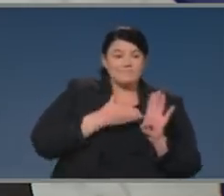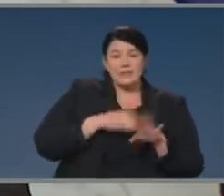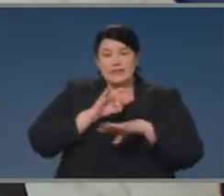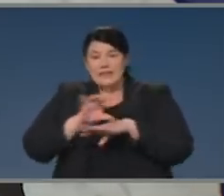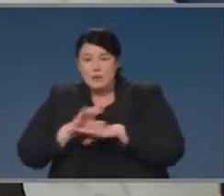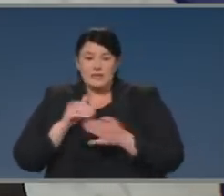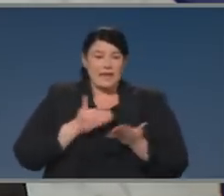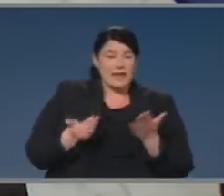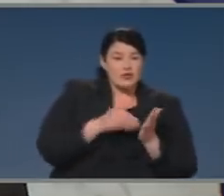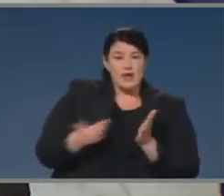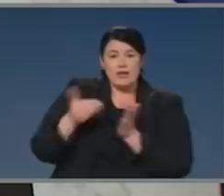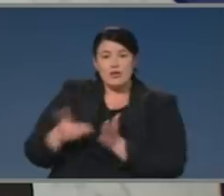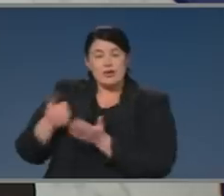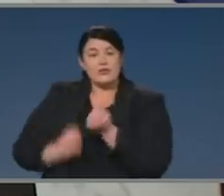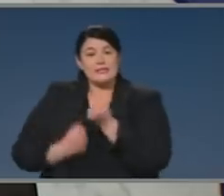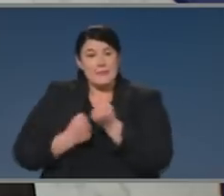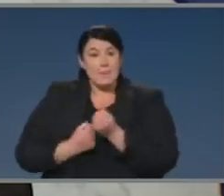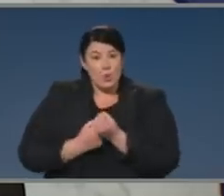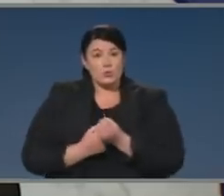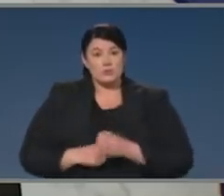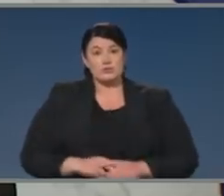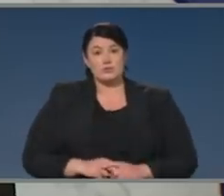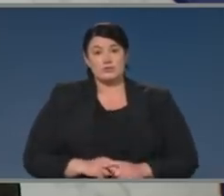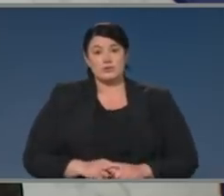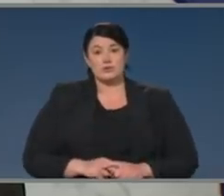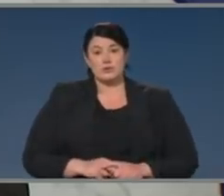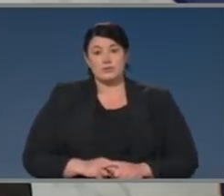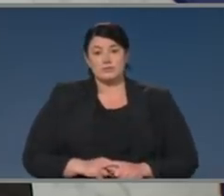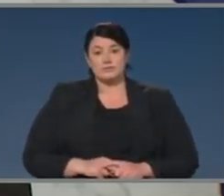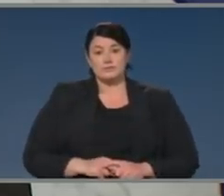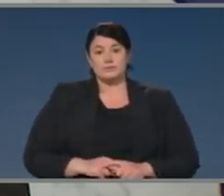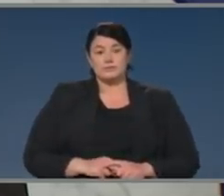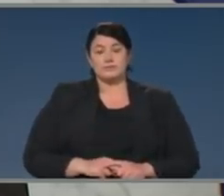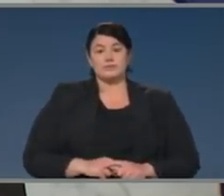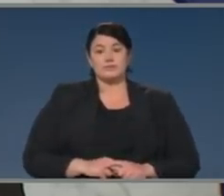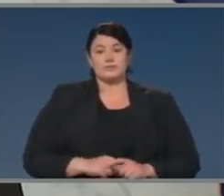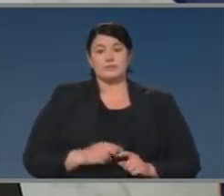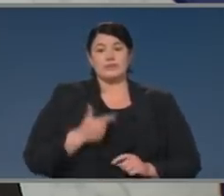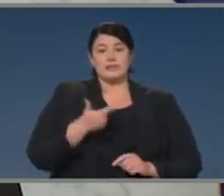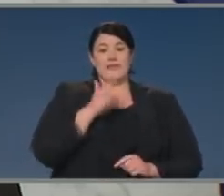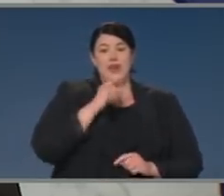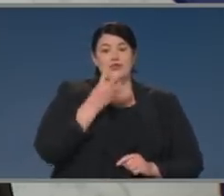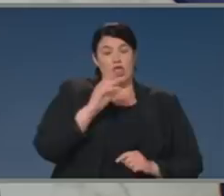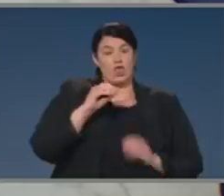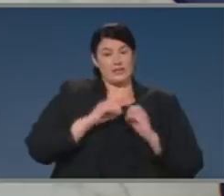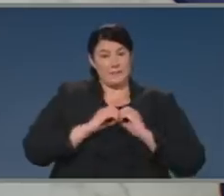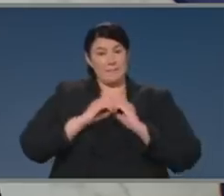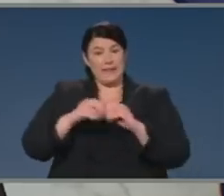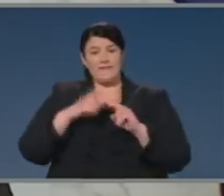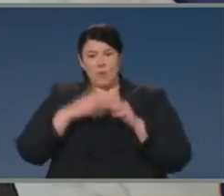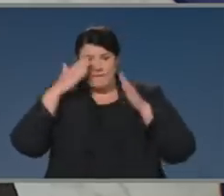this year, as expected, including a $730 million package for youth mental health, which was in fact